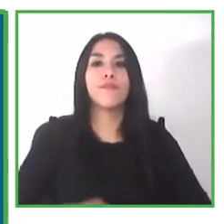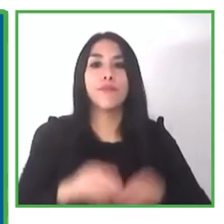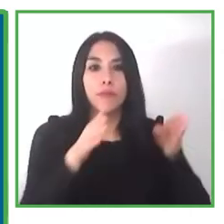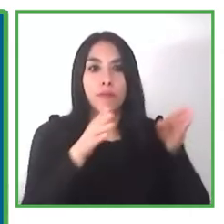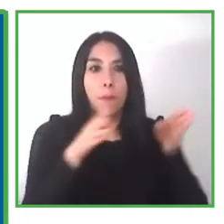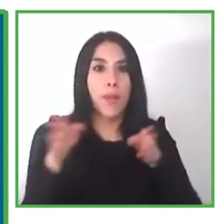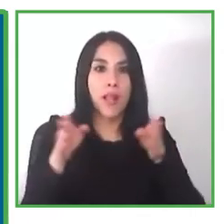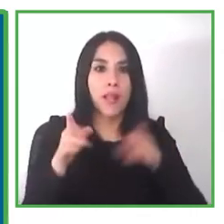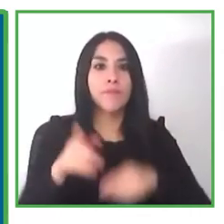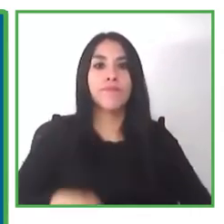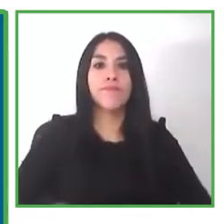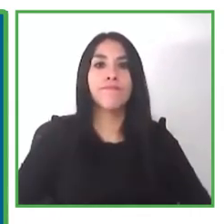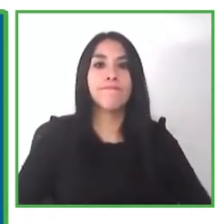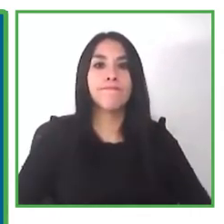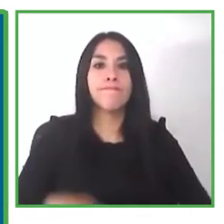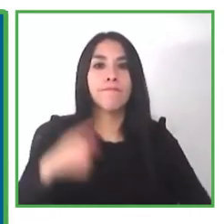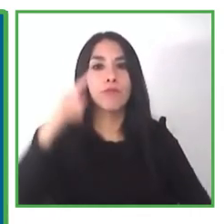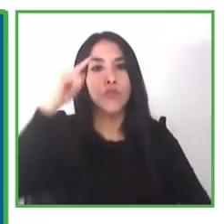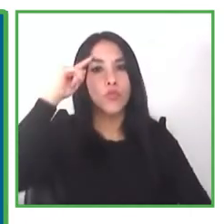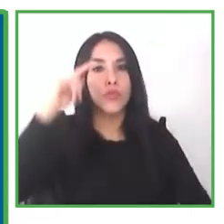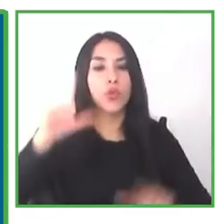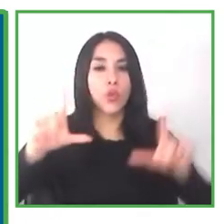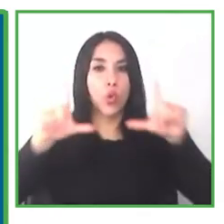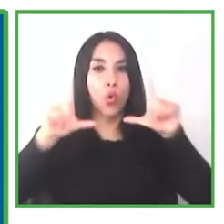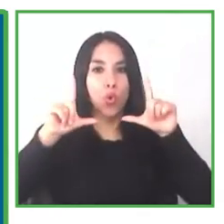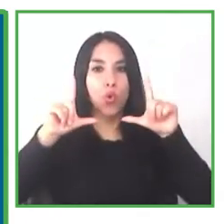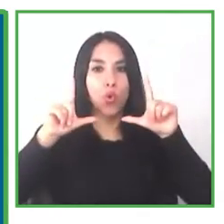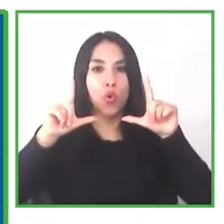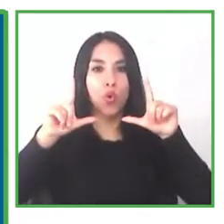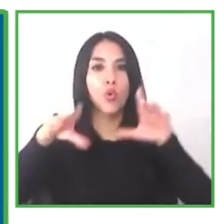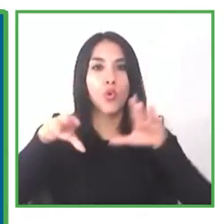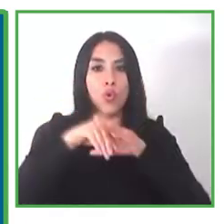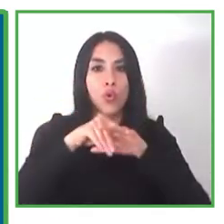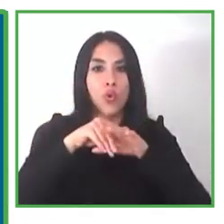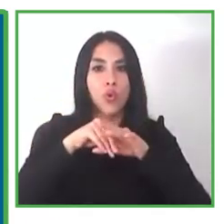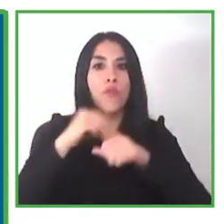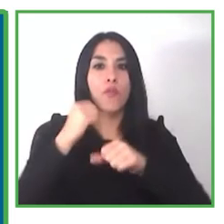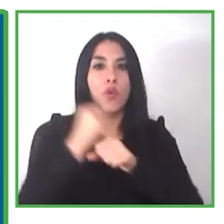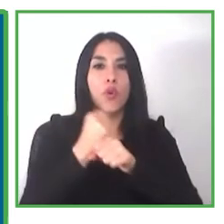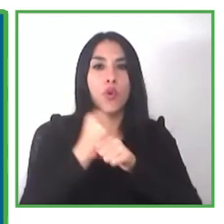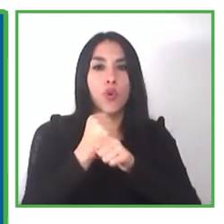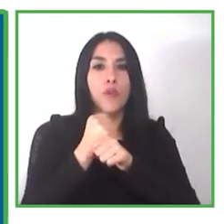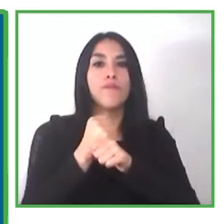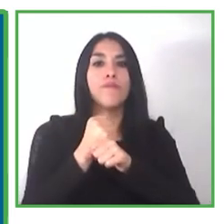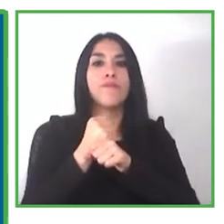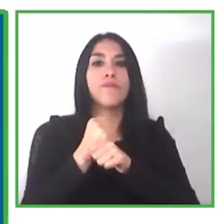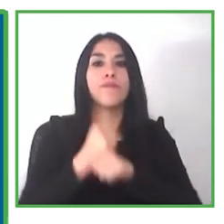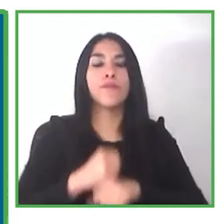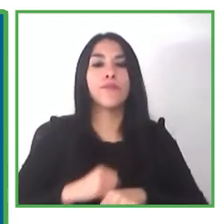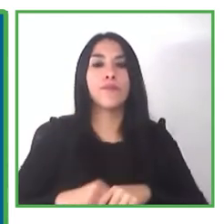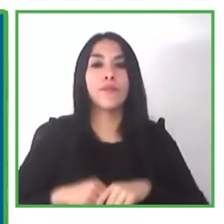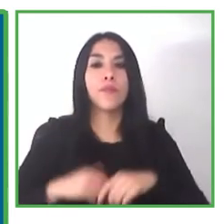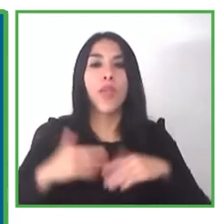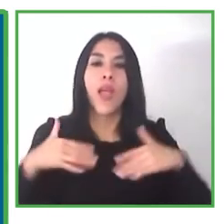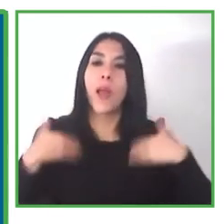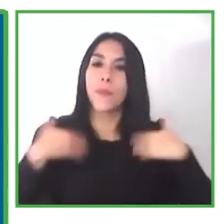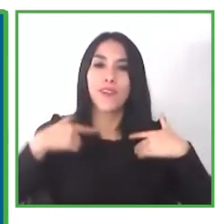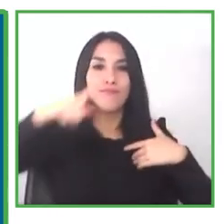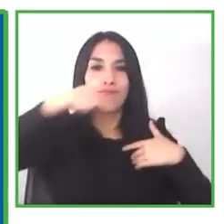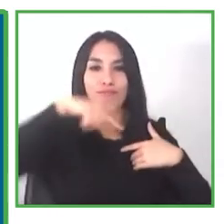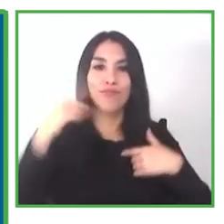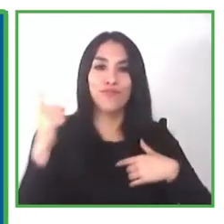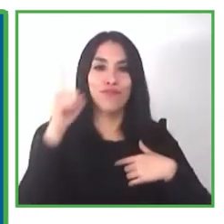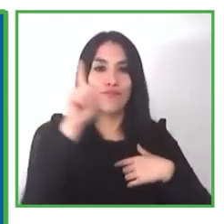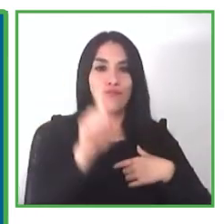grateful to have him here participating in this panel so now we give the floor to you so that you can tell us more about the work you are